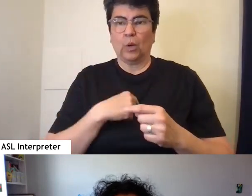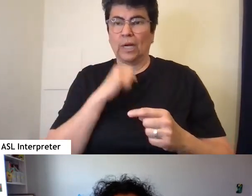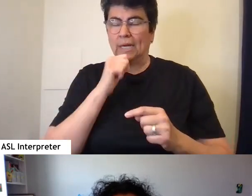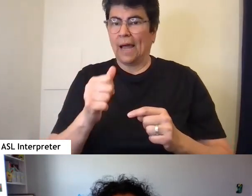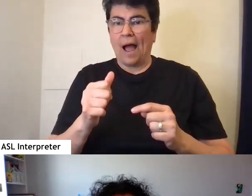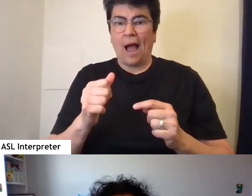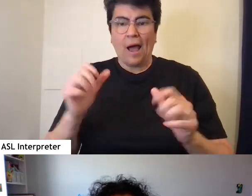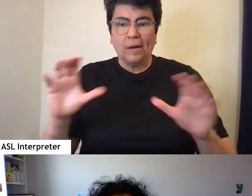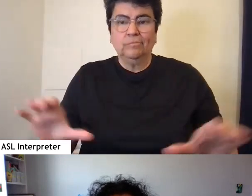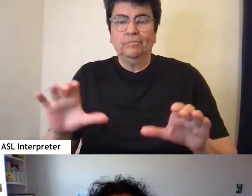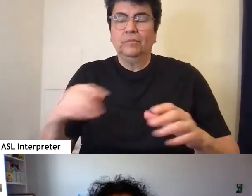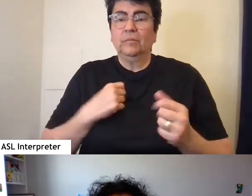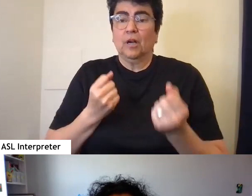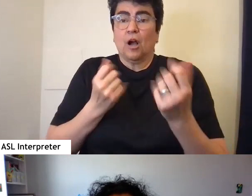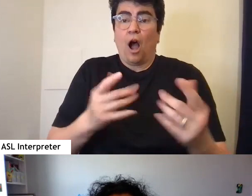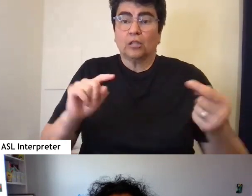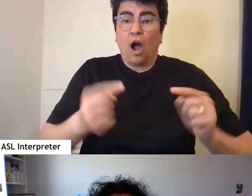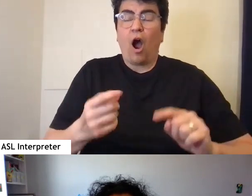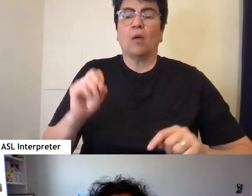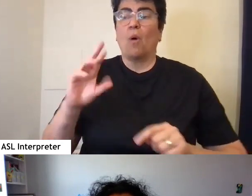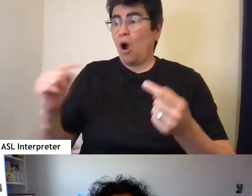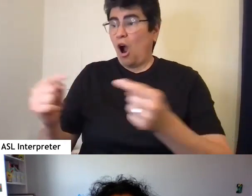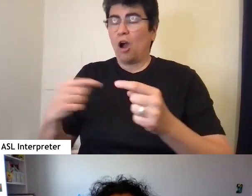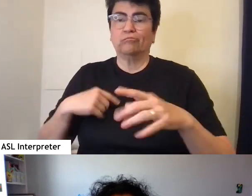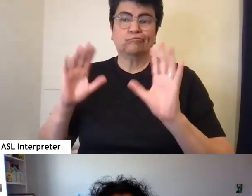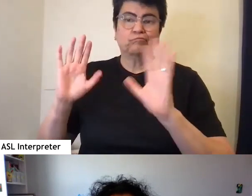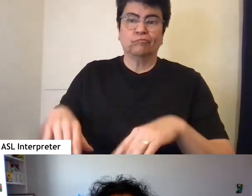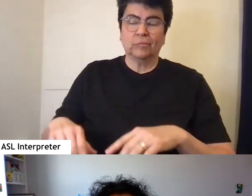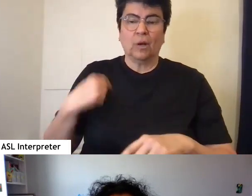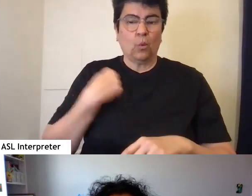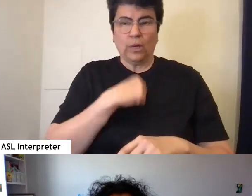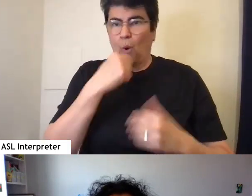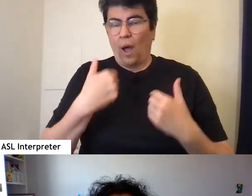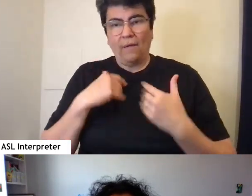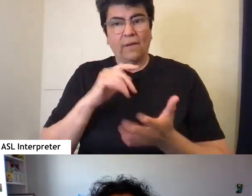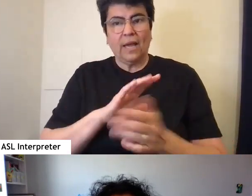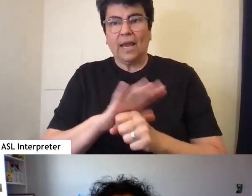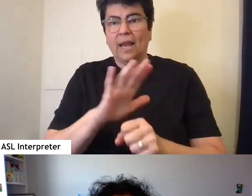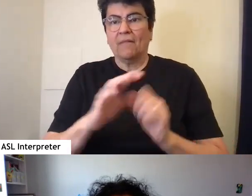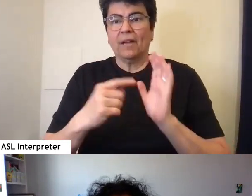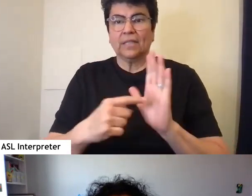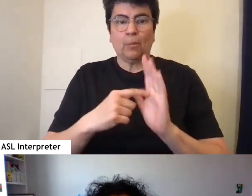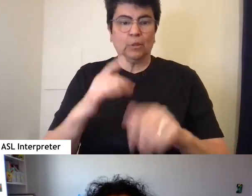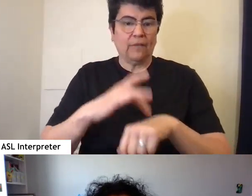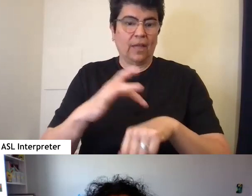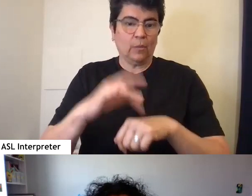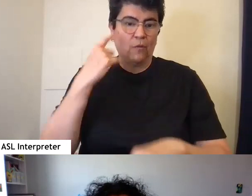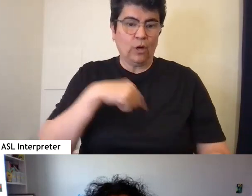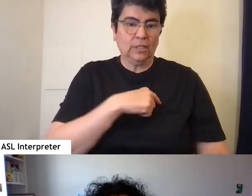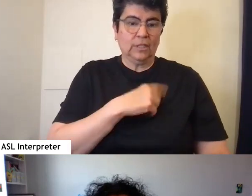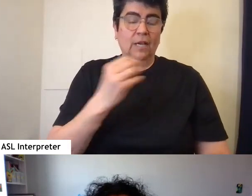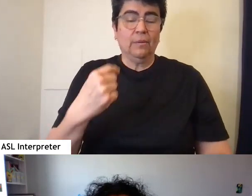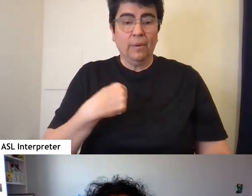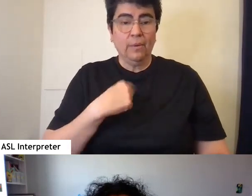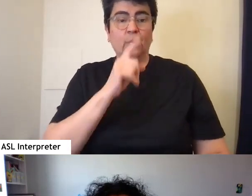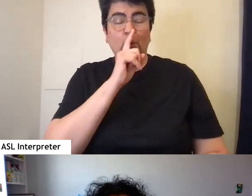And either caused harm or been complicit in harm. We don't have enough of those examples available to us. And, you know, I